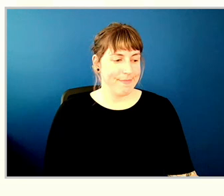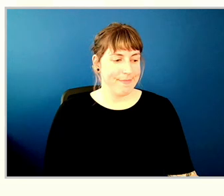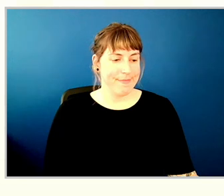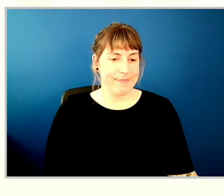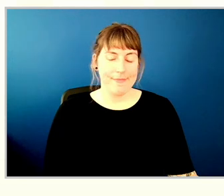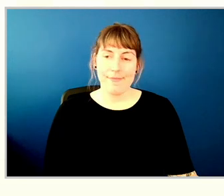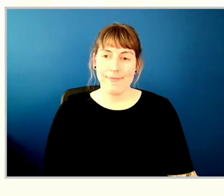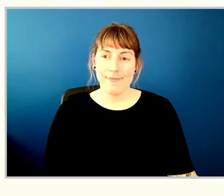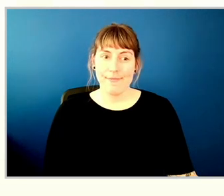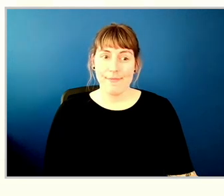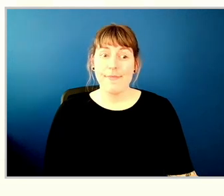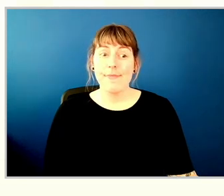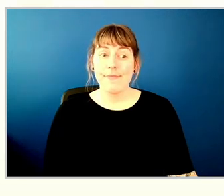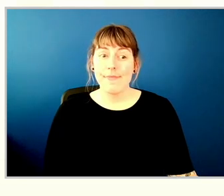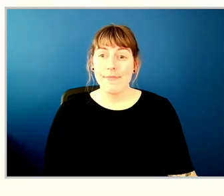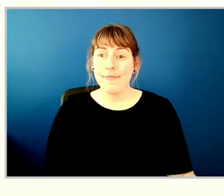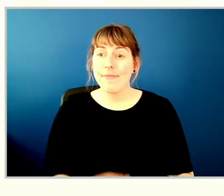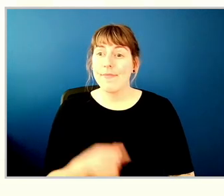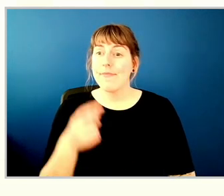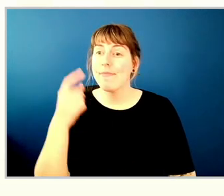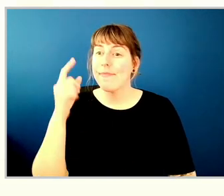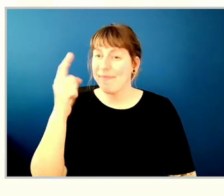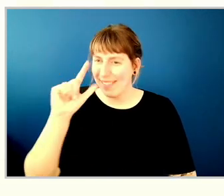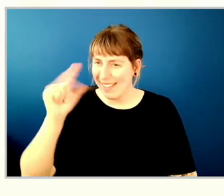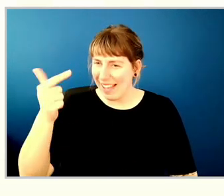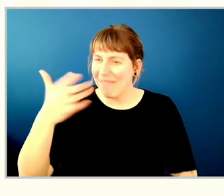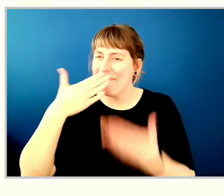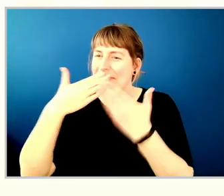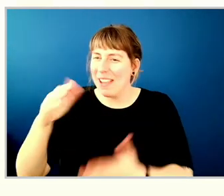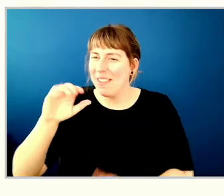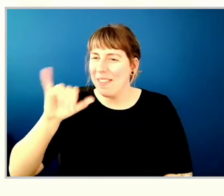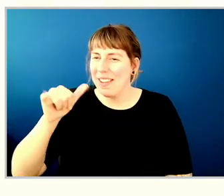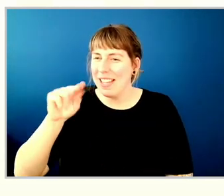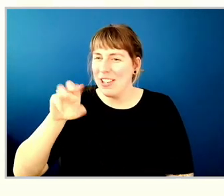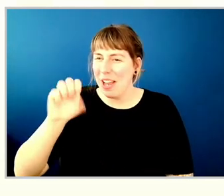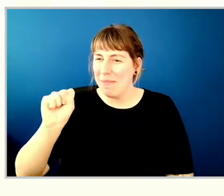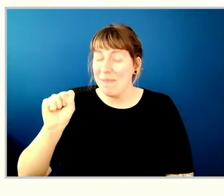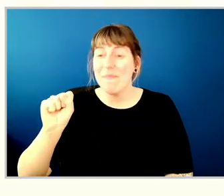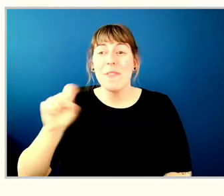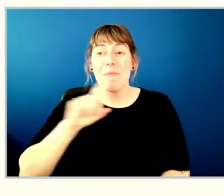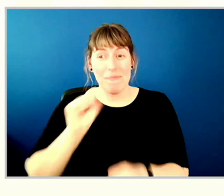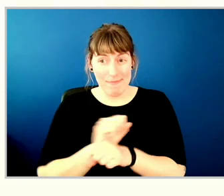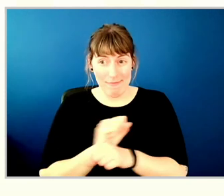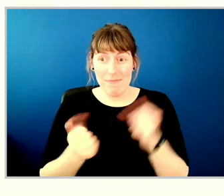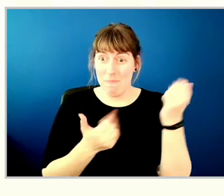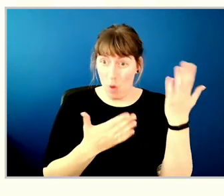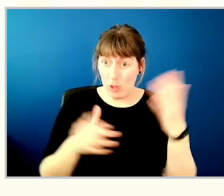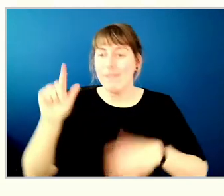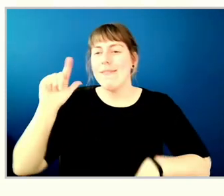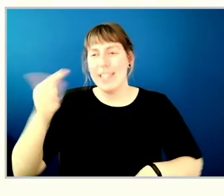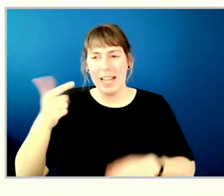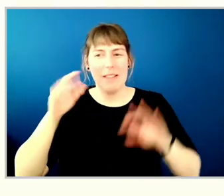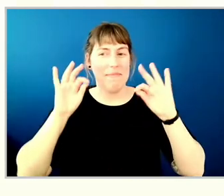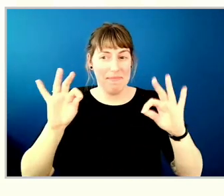oh here we go thank you james so we have a seconder uh for the motion